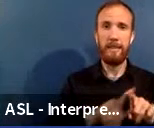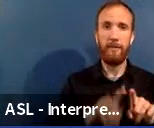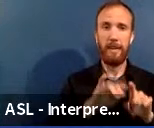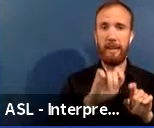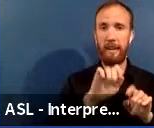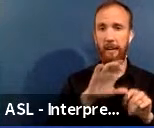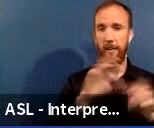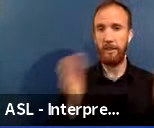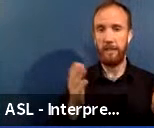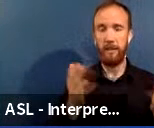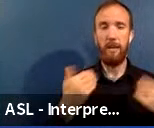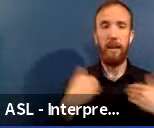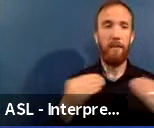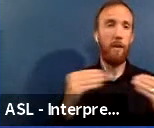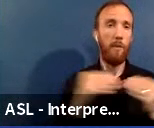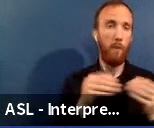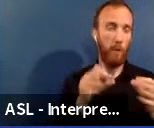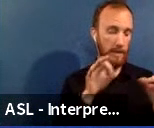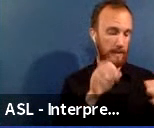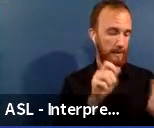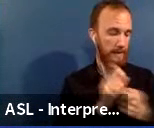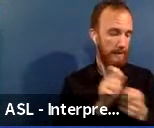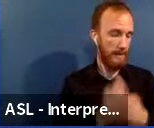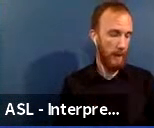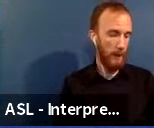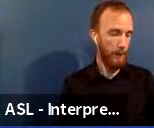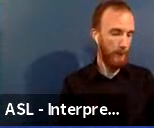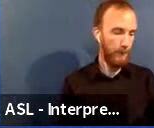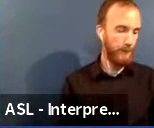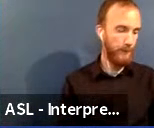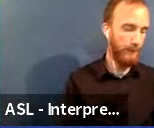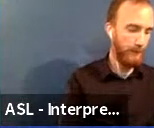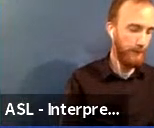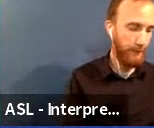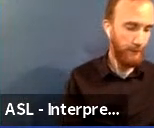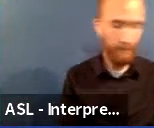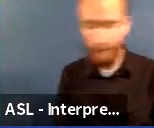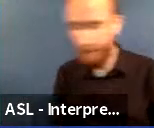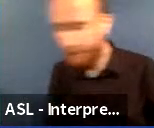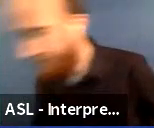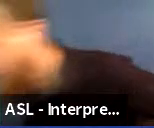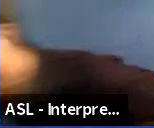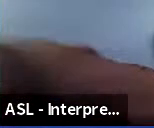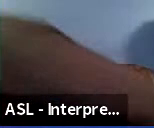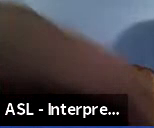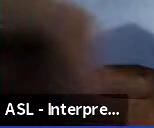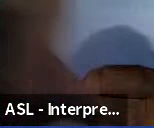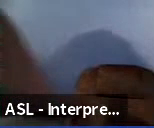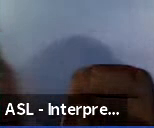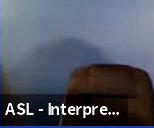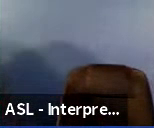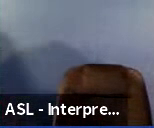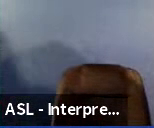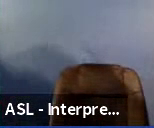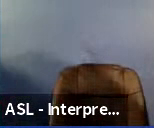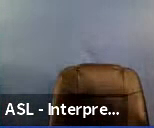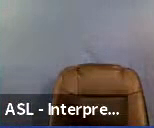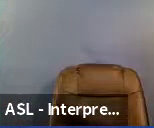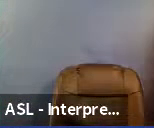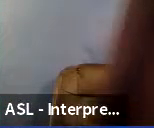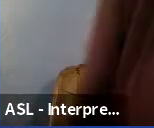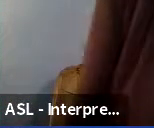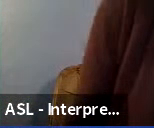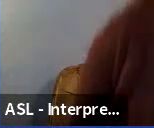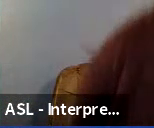detail. So here are the community factors that are in the equity index draft. So taking into